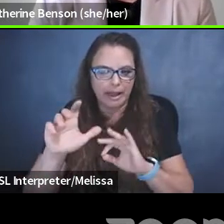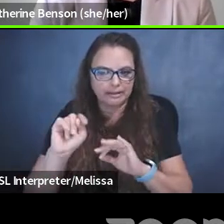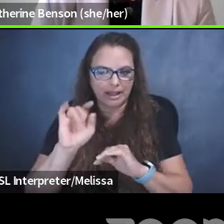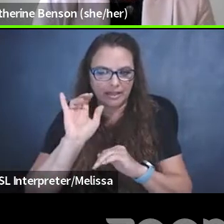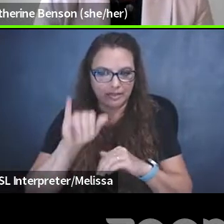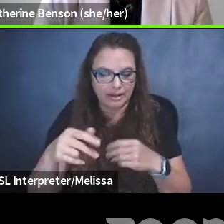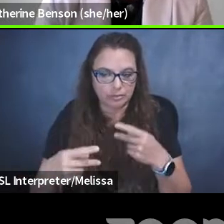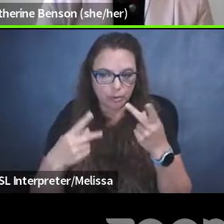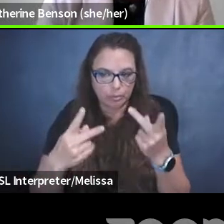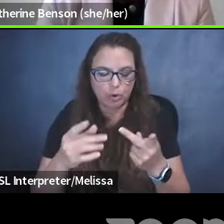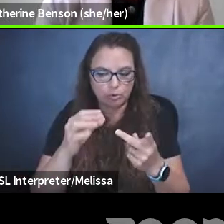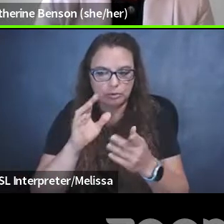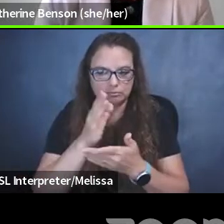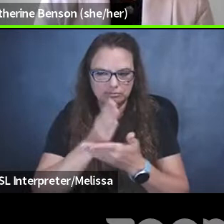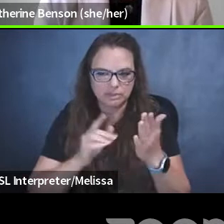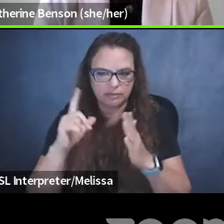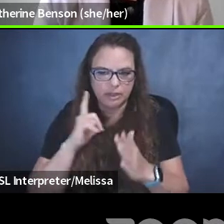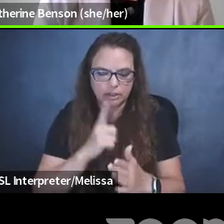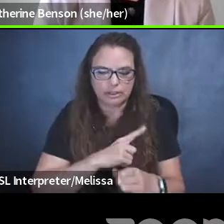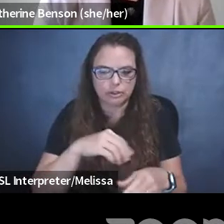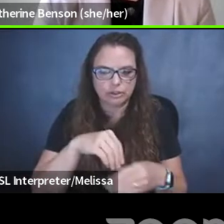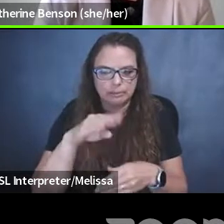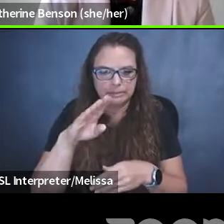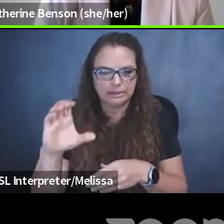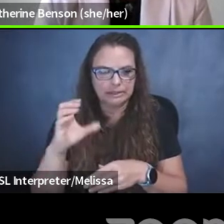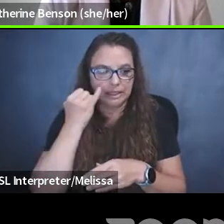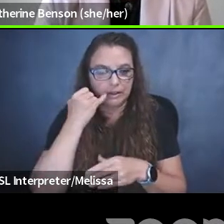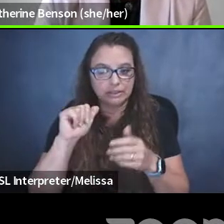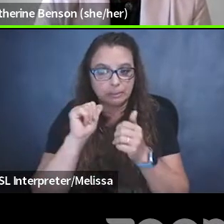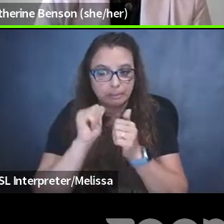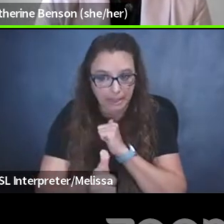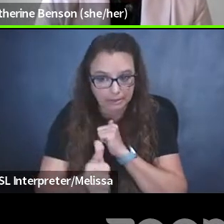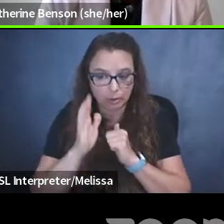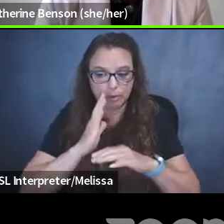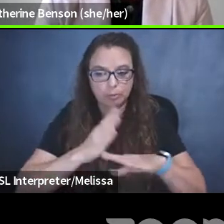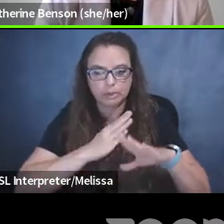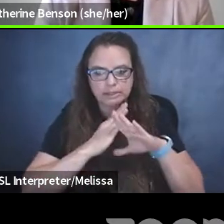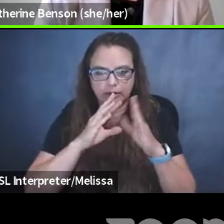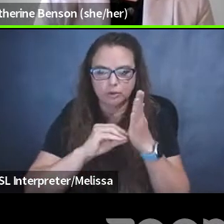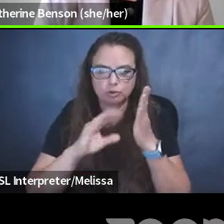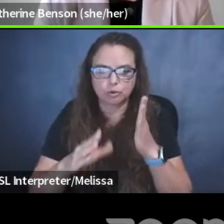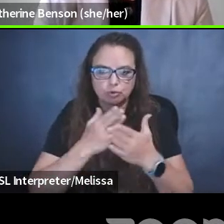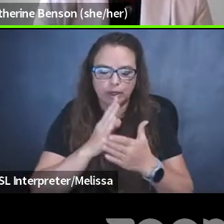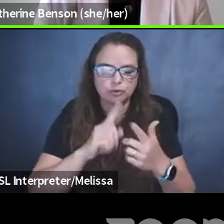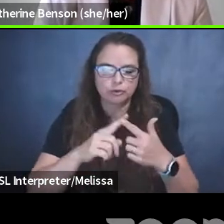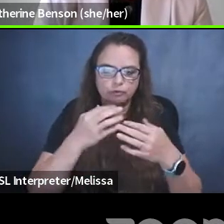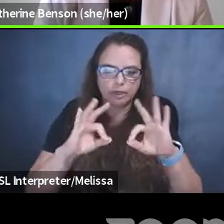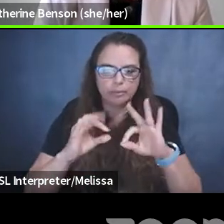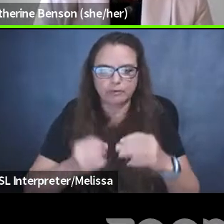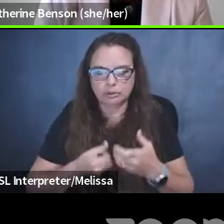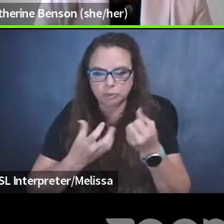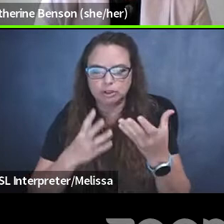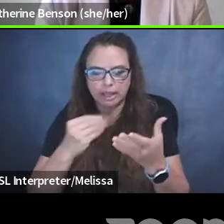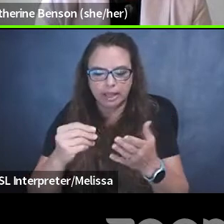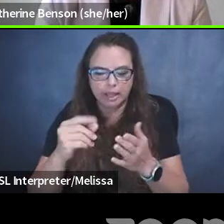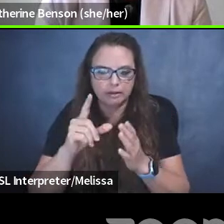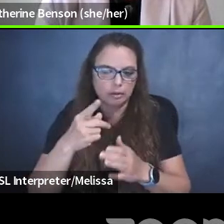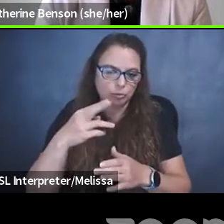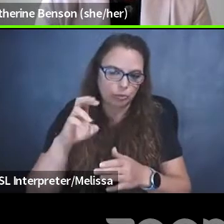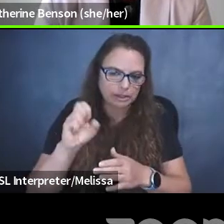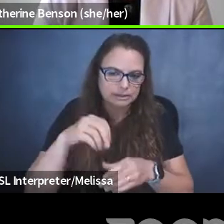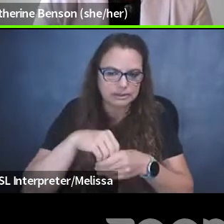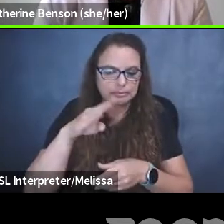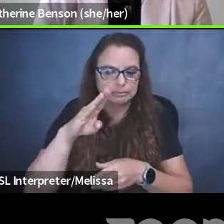piece of legislation in BC that, if passed, would protect students' rights to freedom of expression and the press in British Columbia.